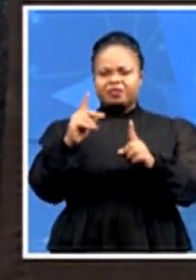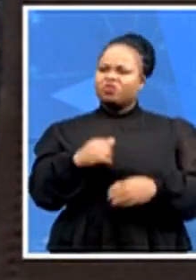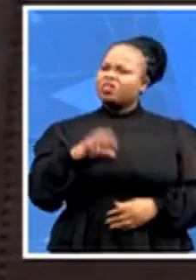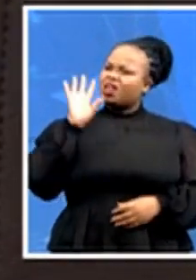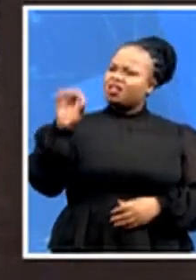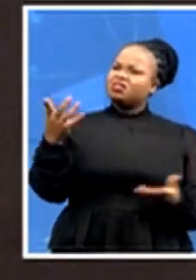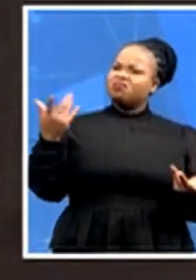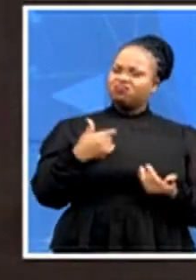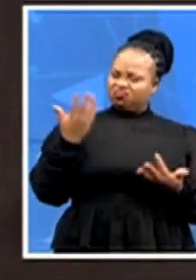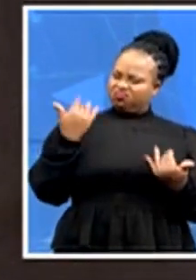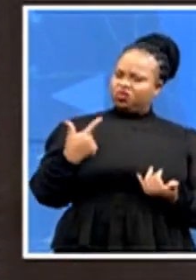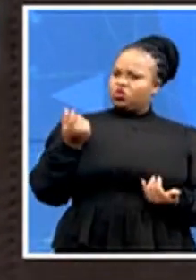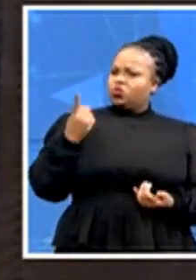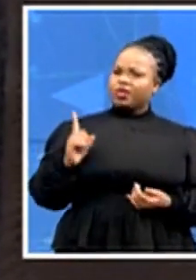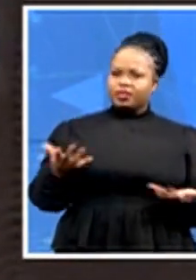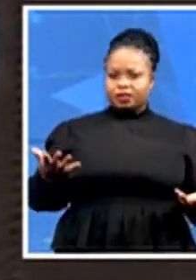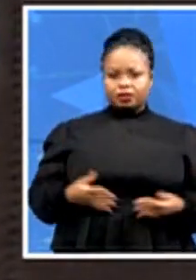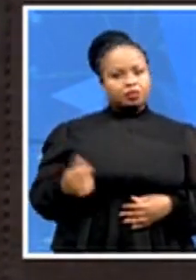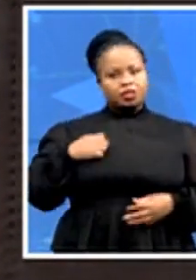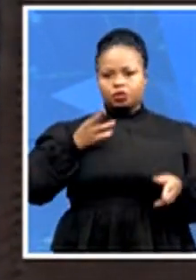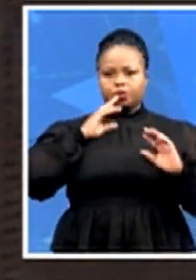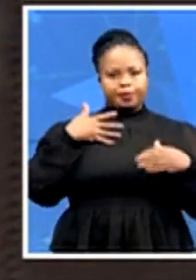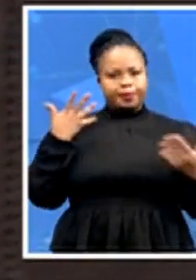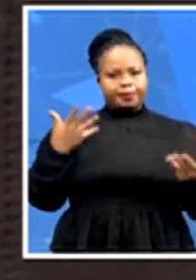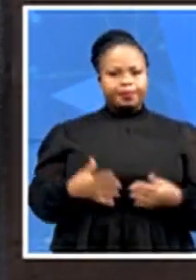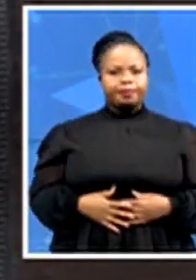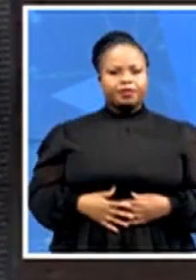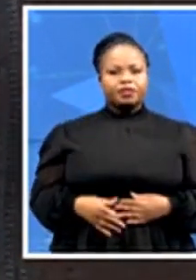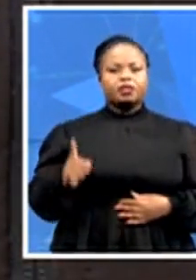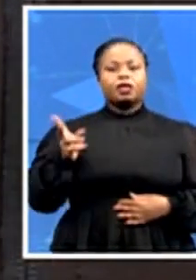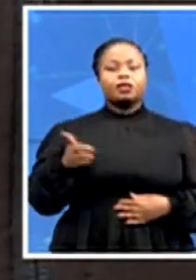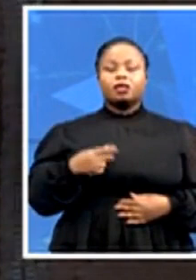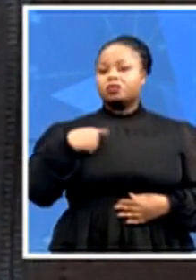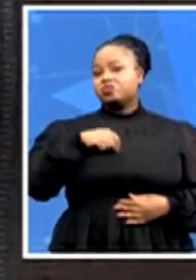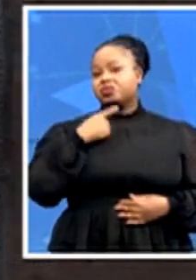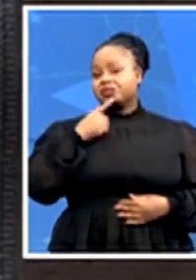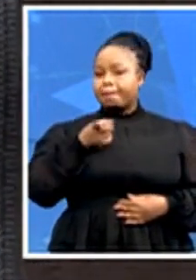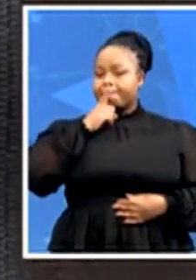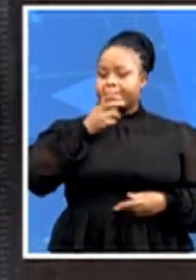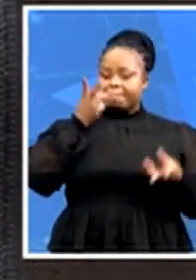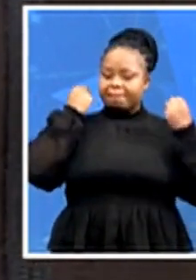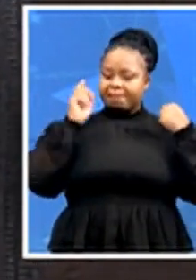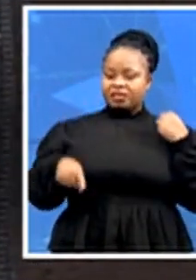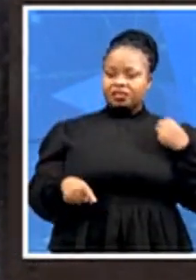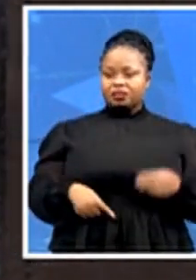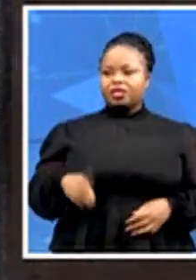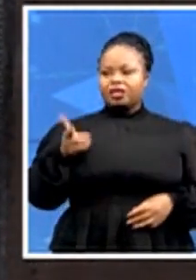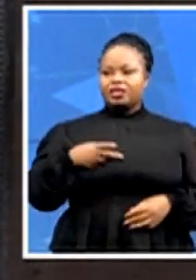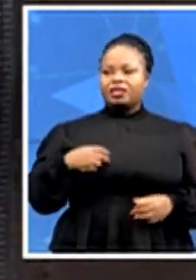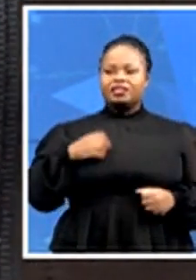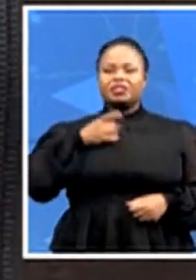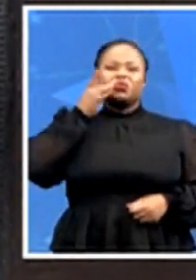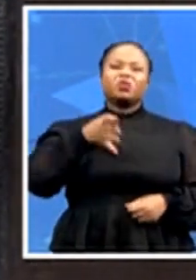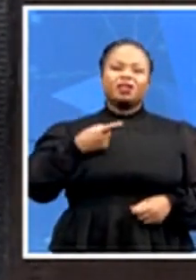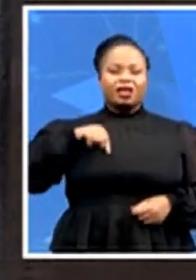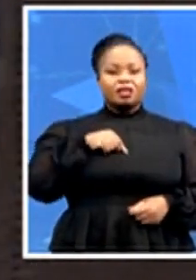They did not respond. Instead, we were told to shut up. They even insulted us, particularly the white guy, telling us we